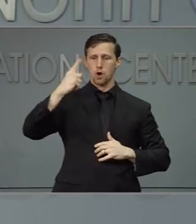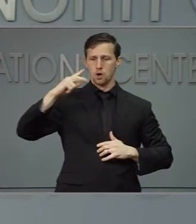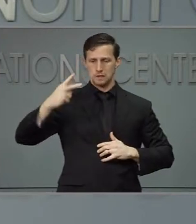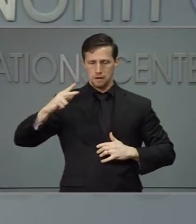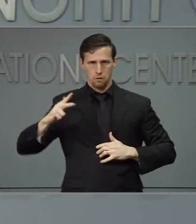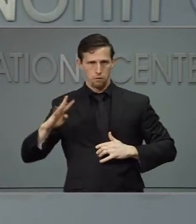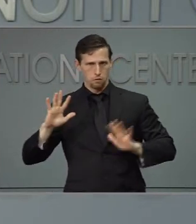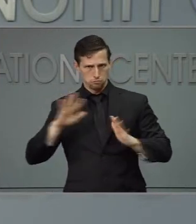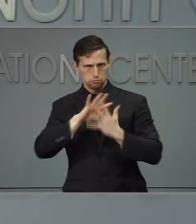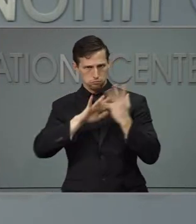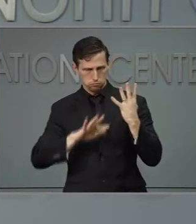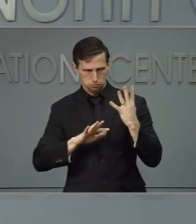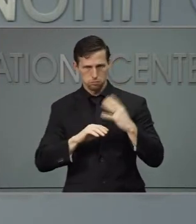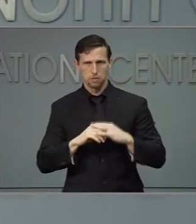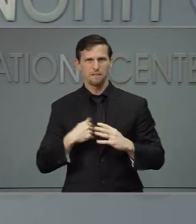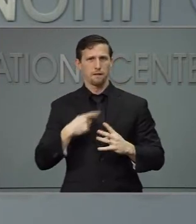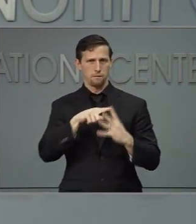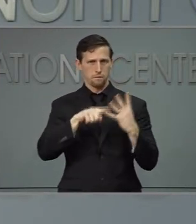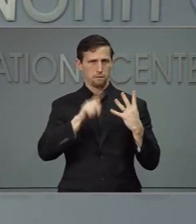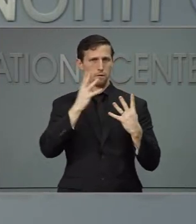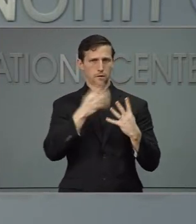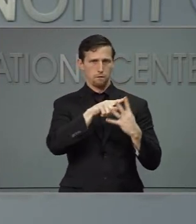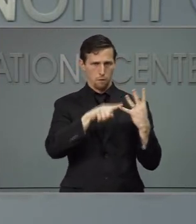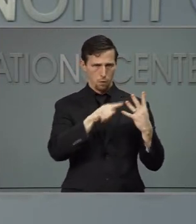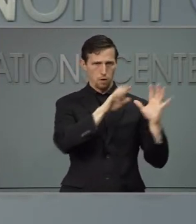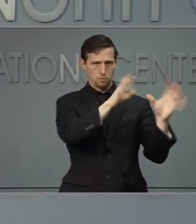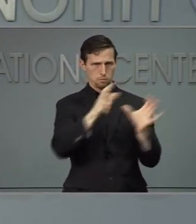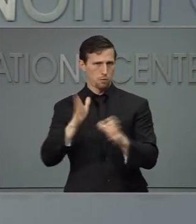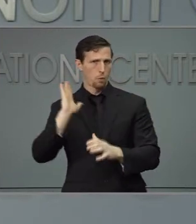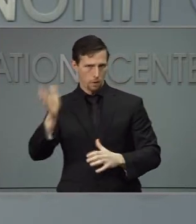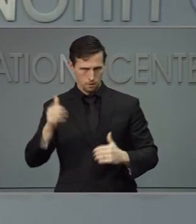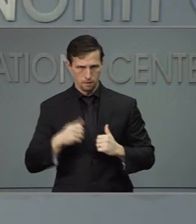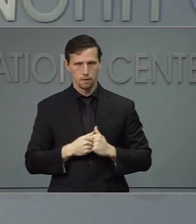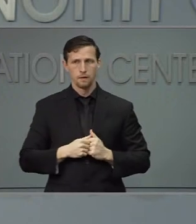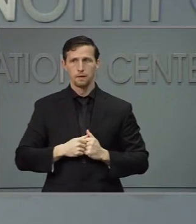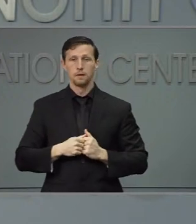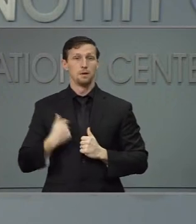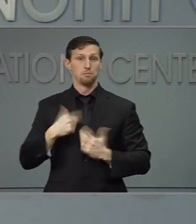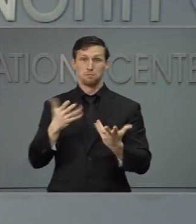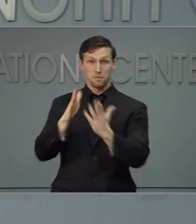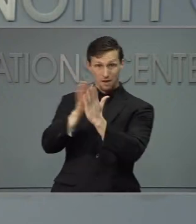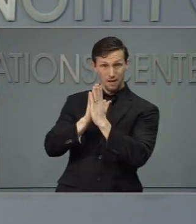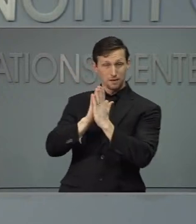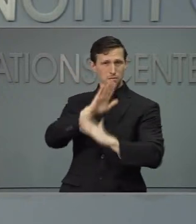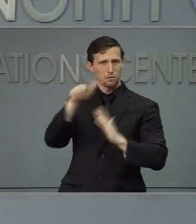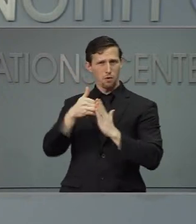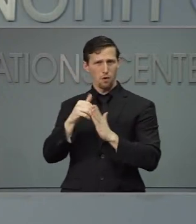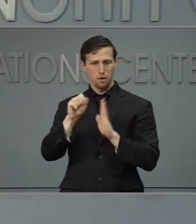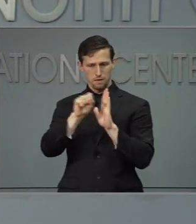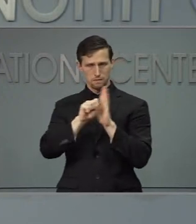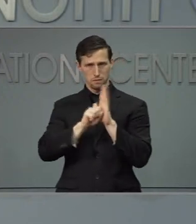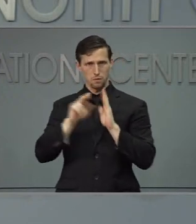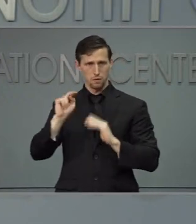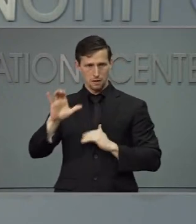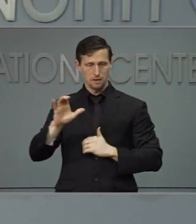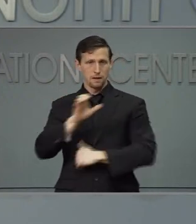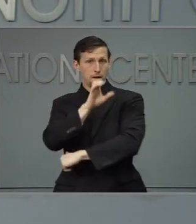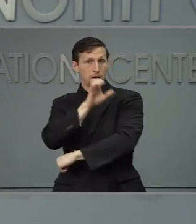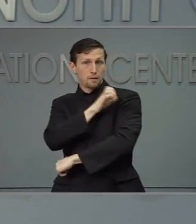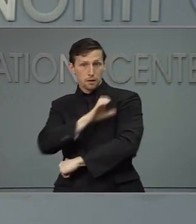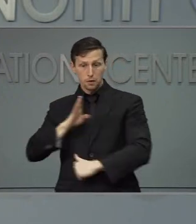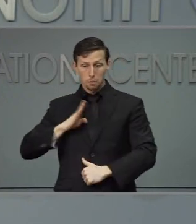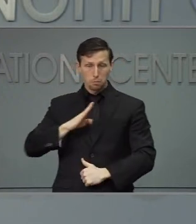Cohen and I have asked leaders from the state's clinical boards and associations to provide us with recommendations